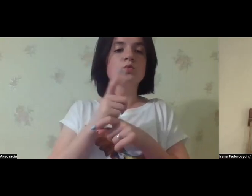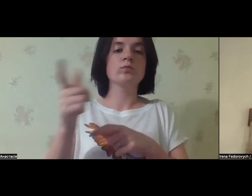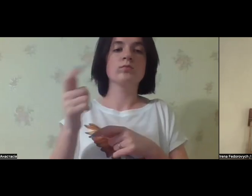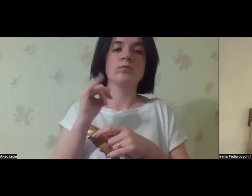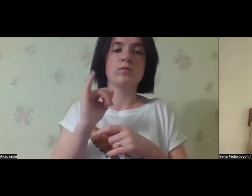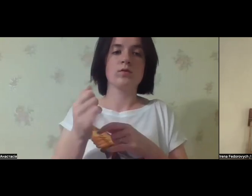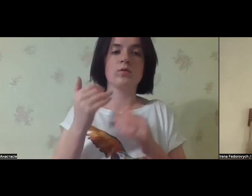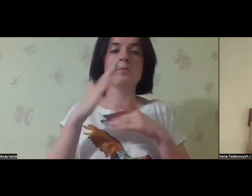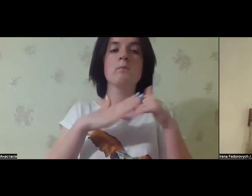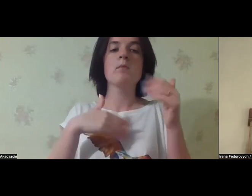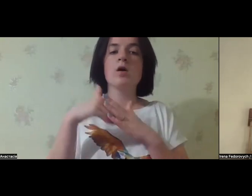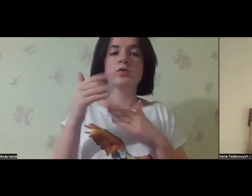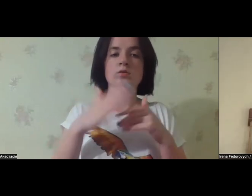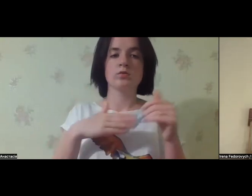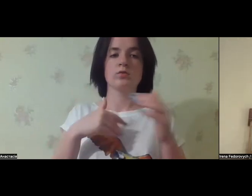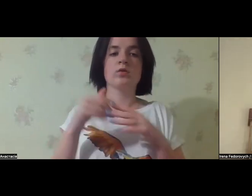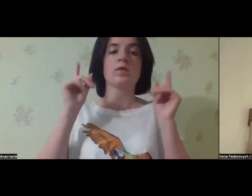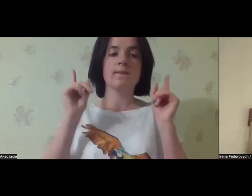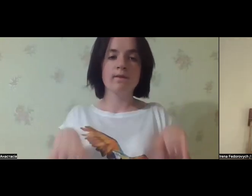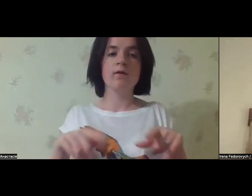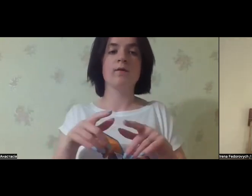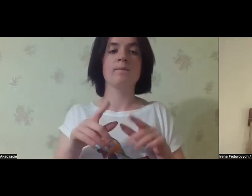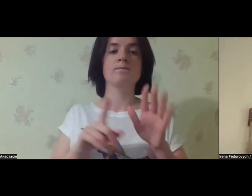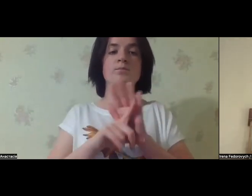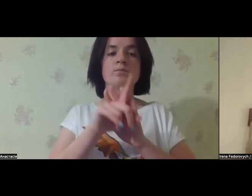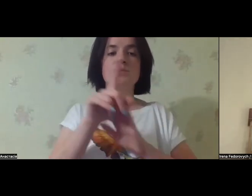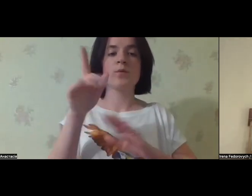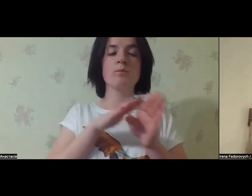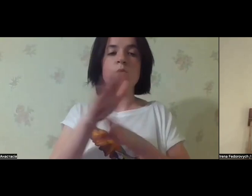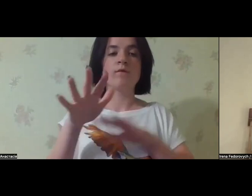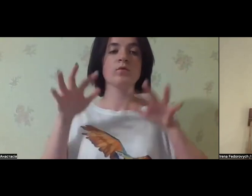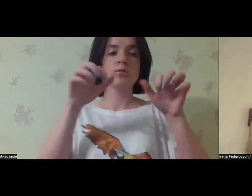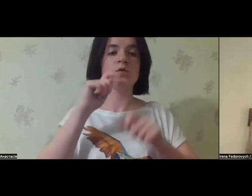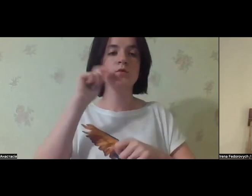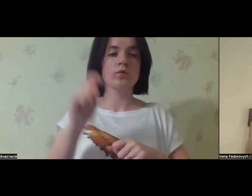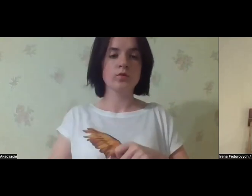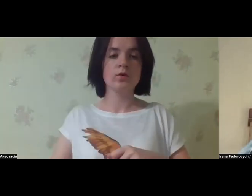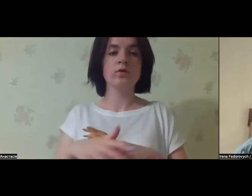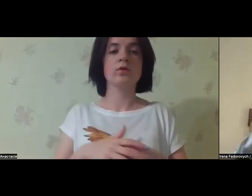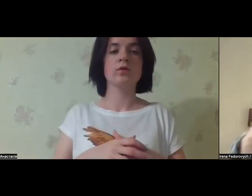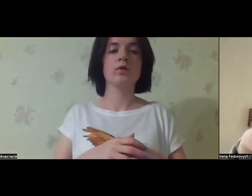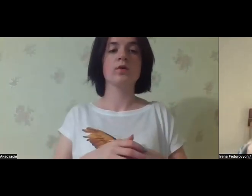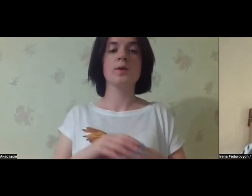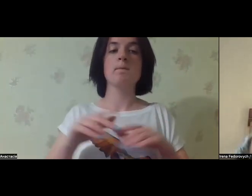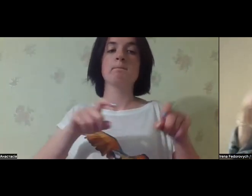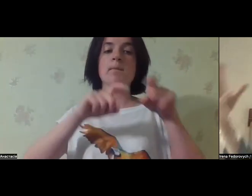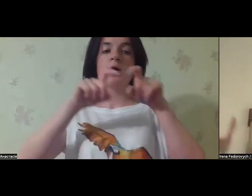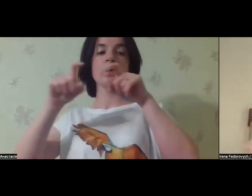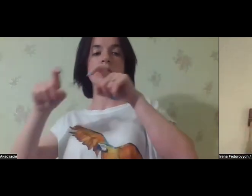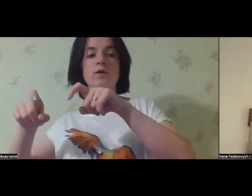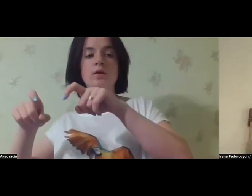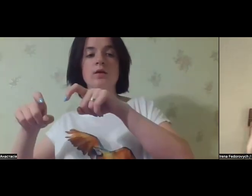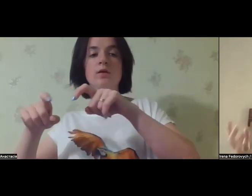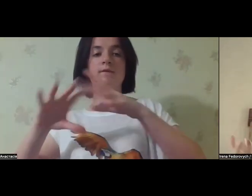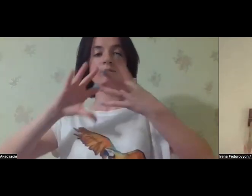law. It's actually very good on paper, but very bad in practice even before the full-scale invasion.